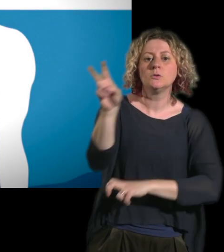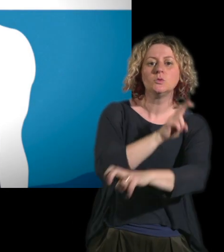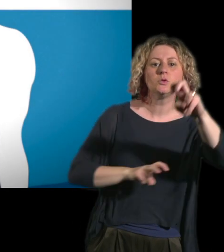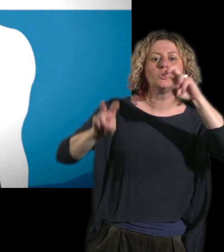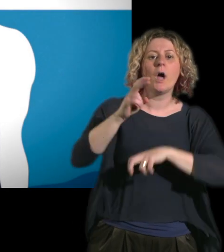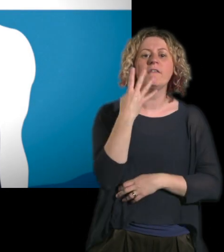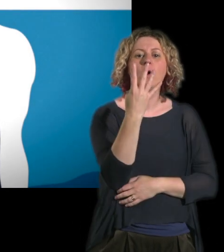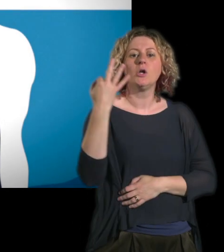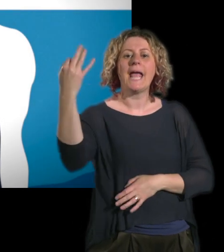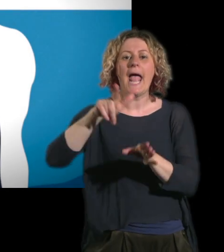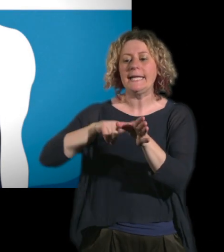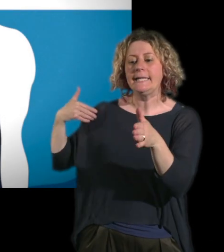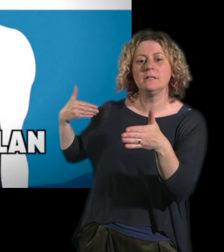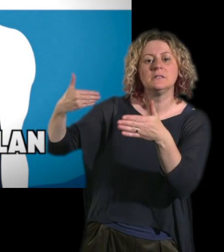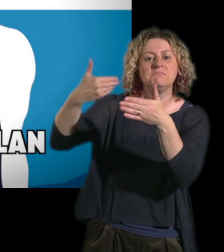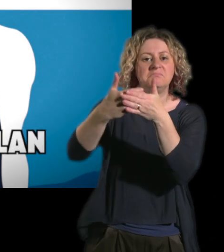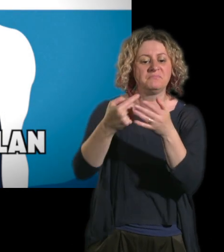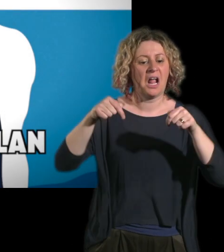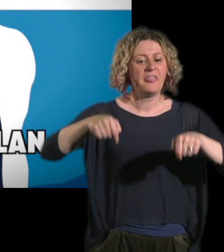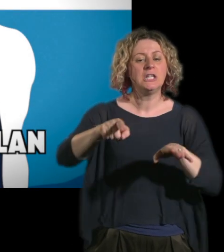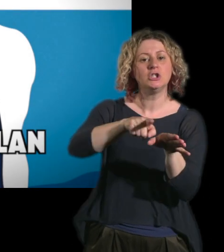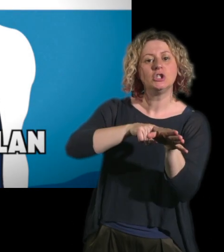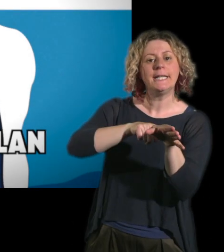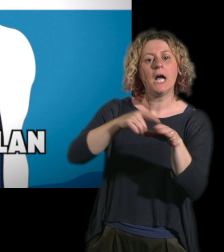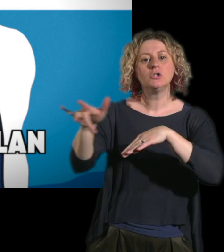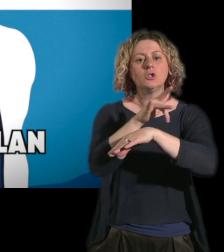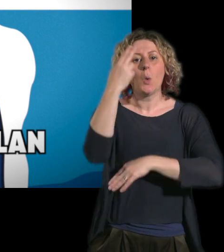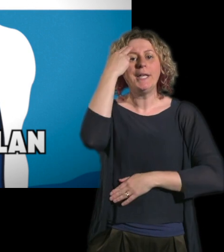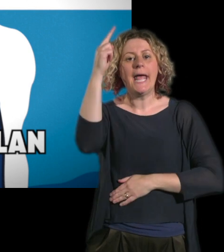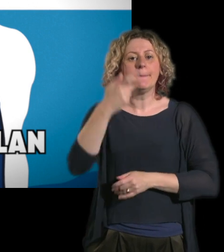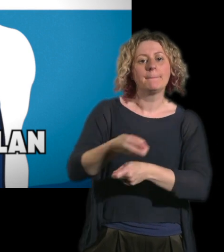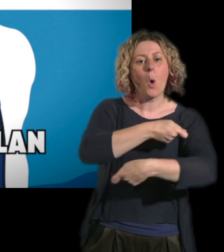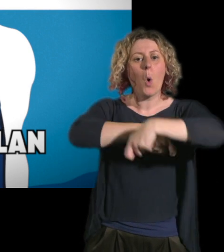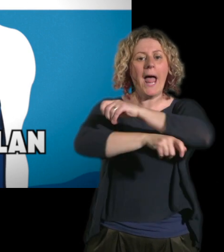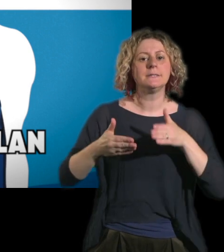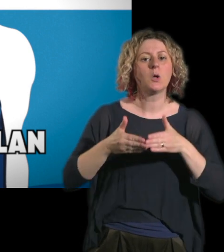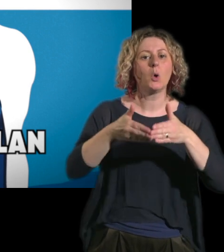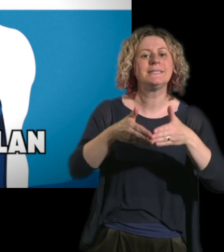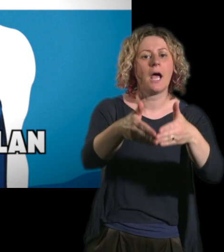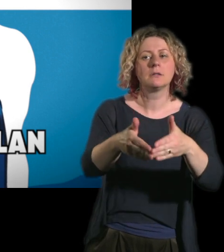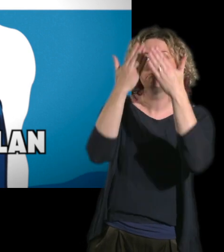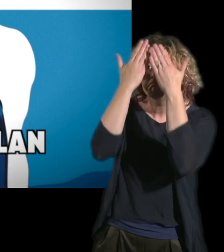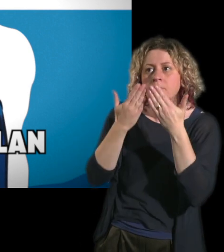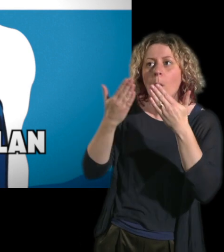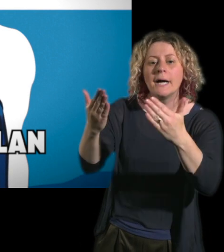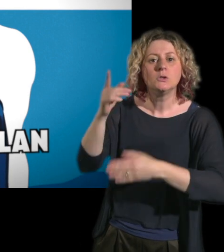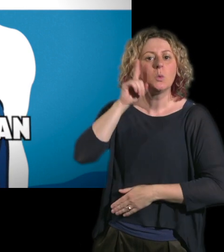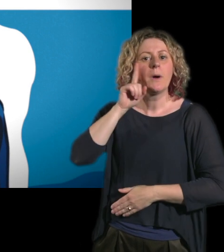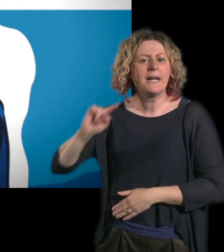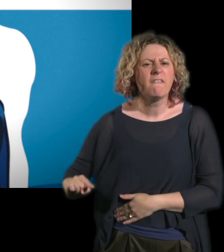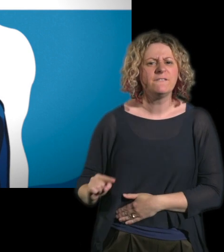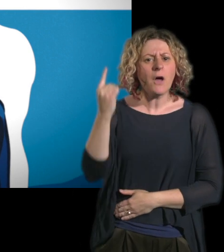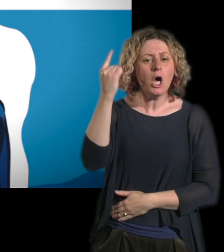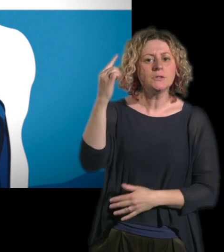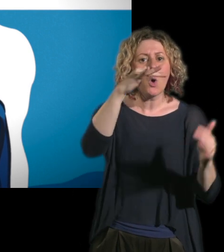In Micron's 48th year of touring, we present All Hands On Deck by Vashti MacLachlan, a homage to the trailblazing women